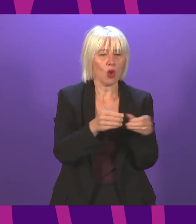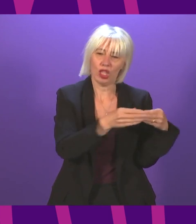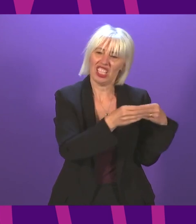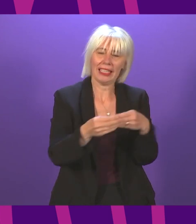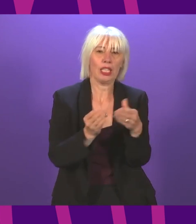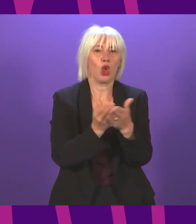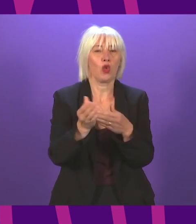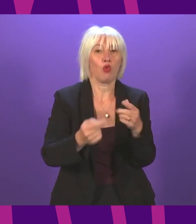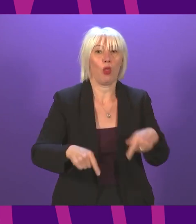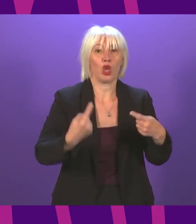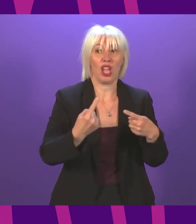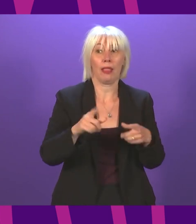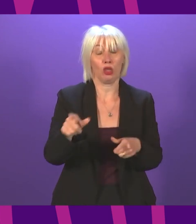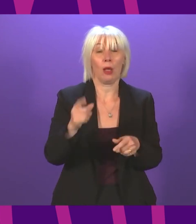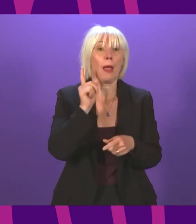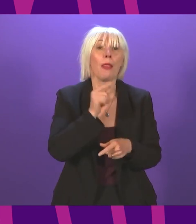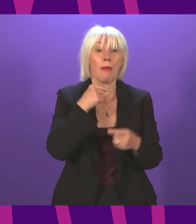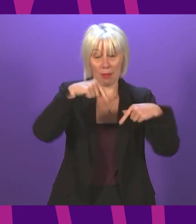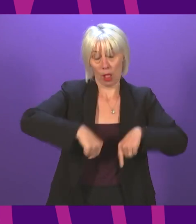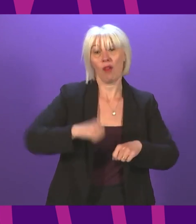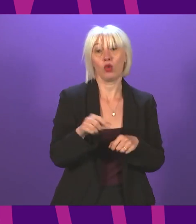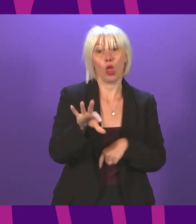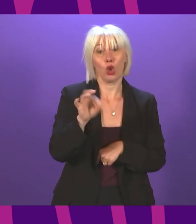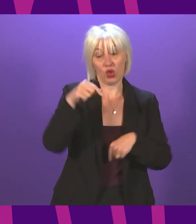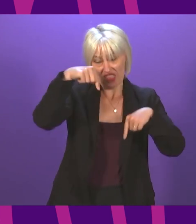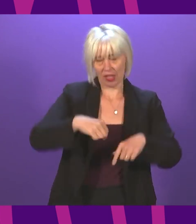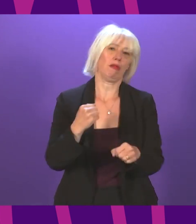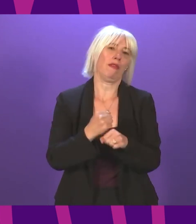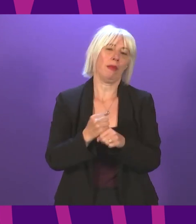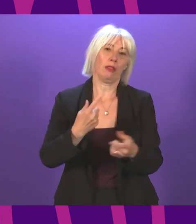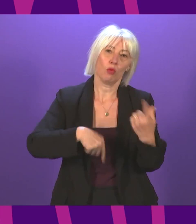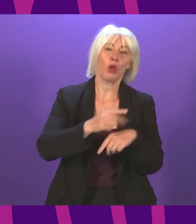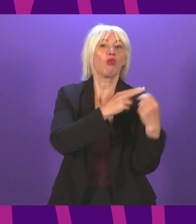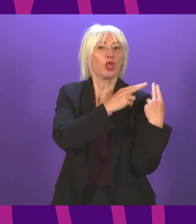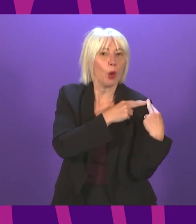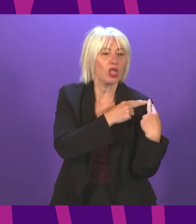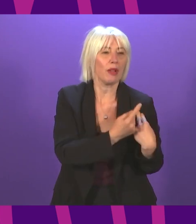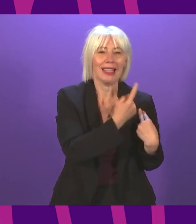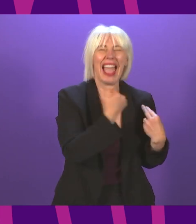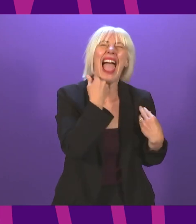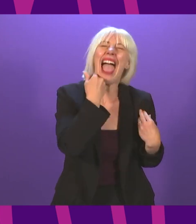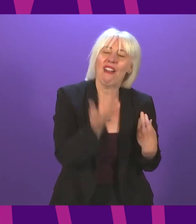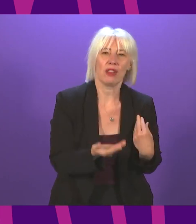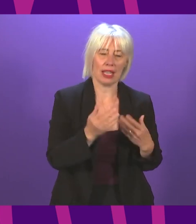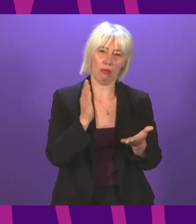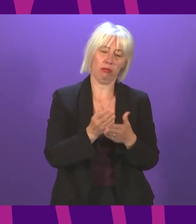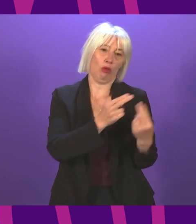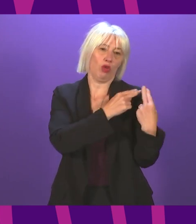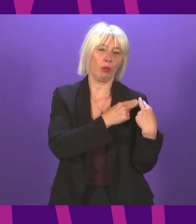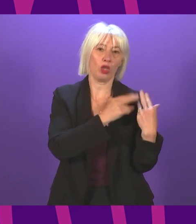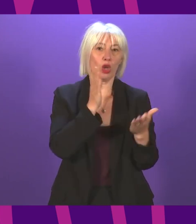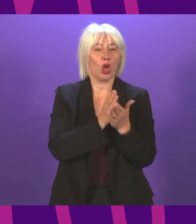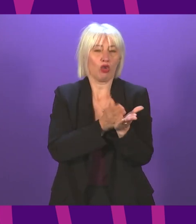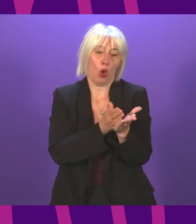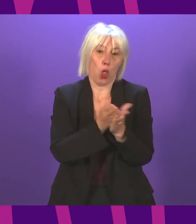And they chose this government and that is a responsibility we take seriously each and every day as we continue to